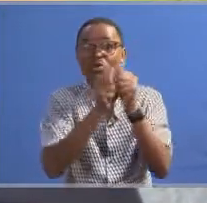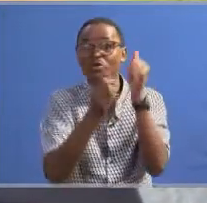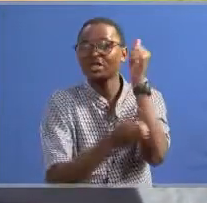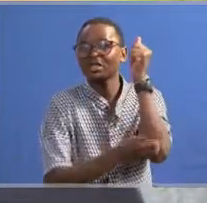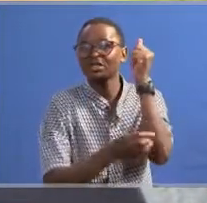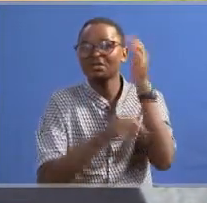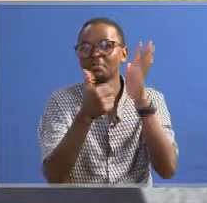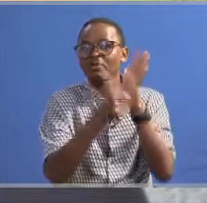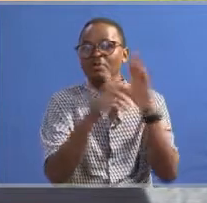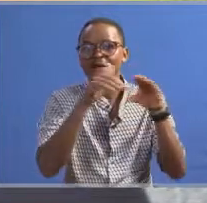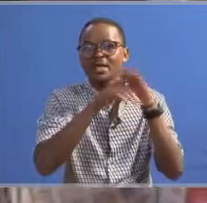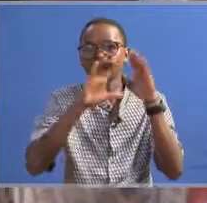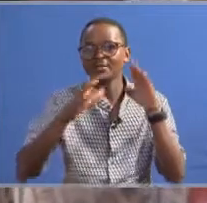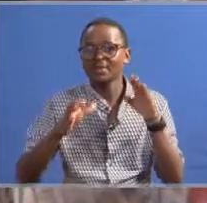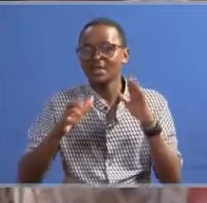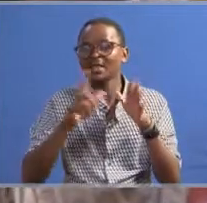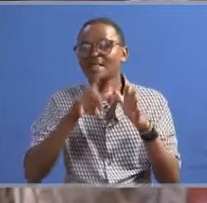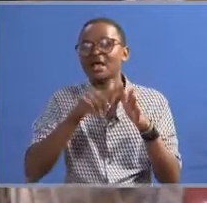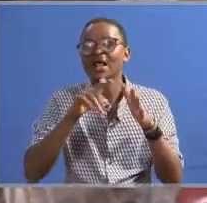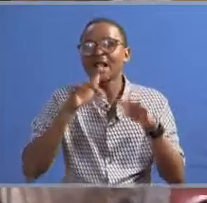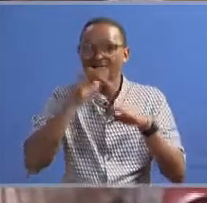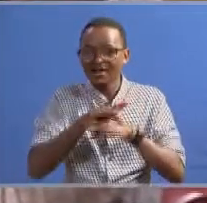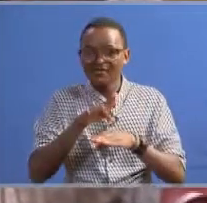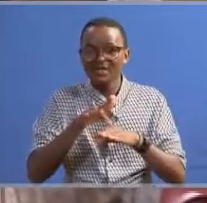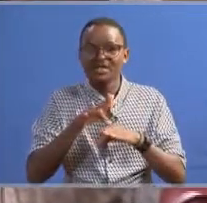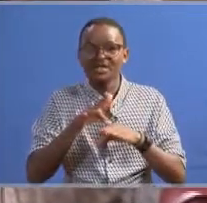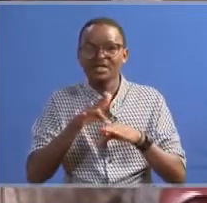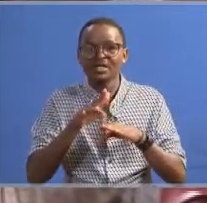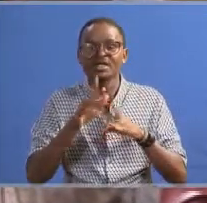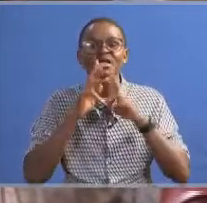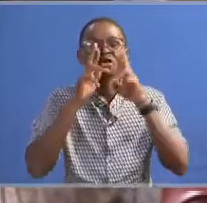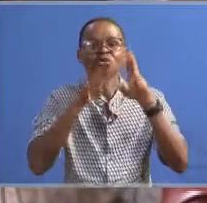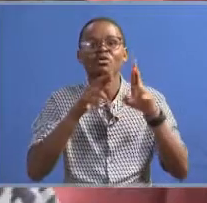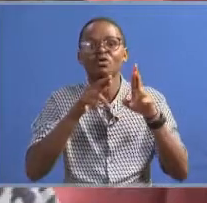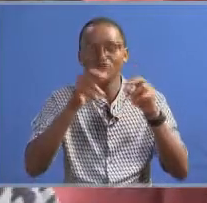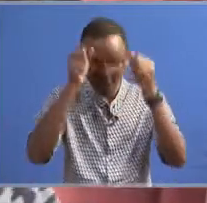issues to the county, hence affecting the performance of students.